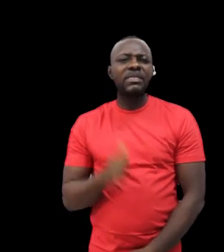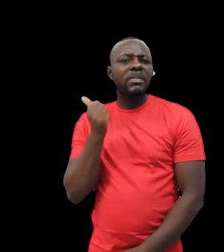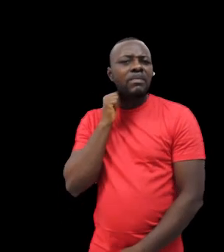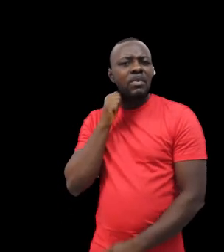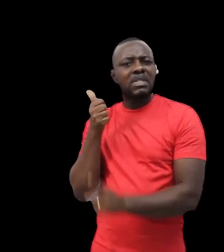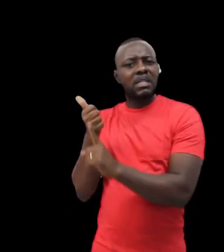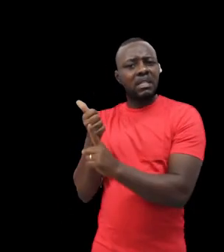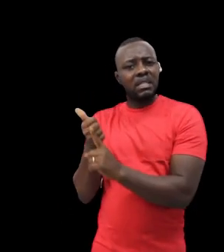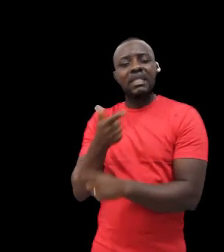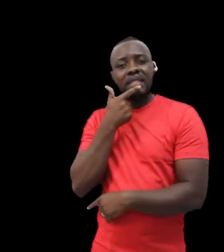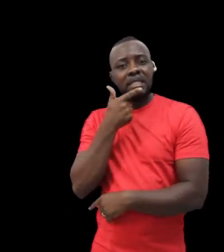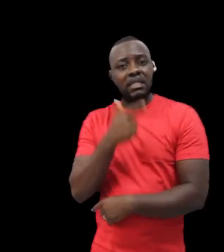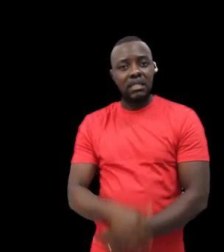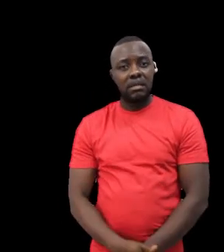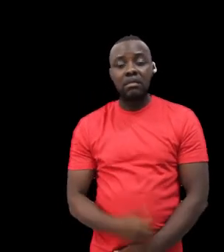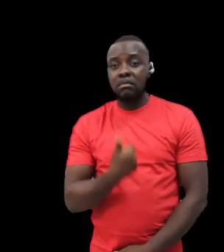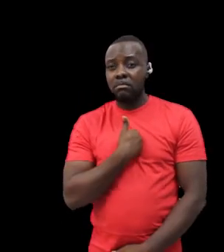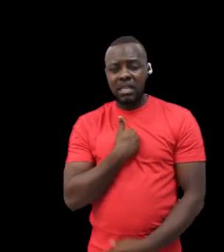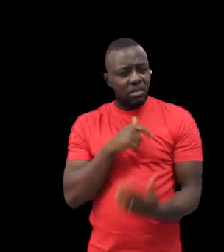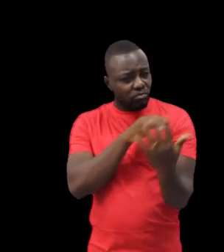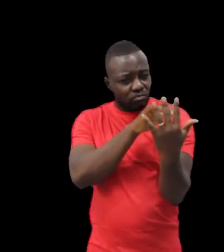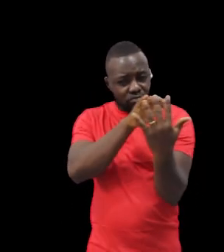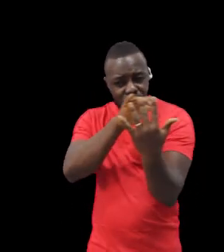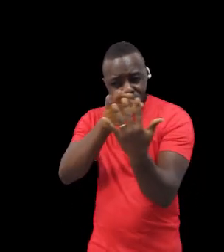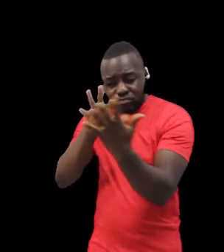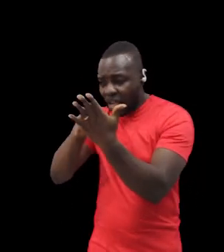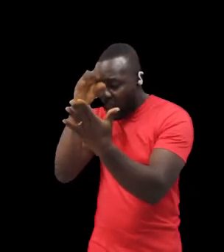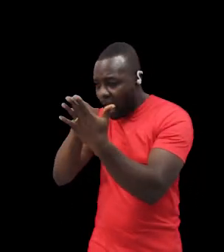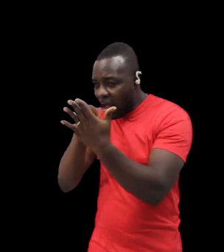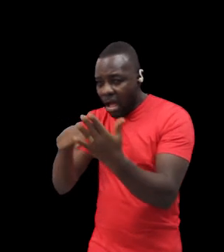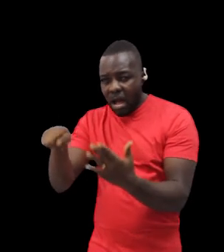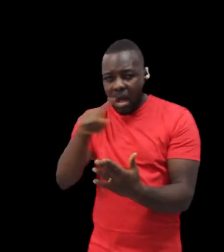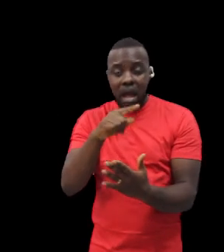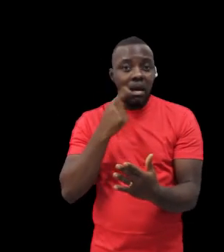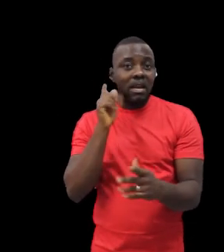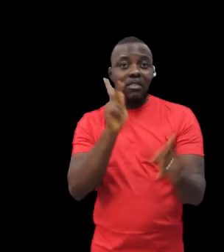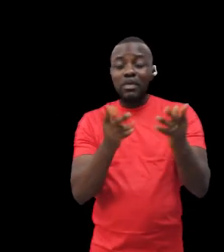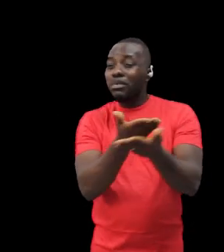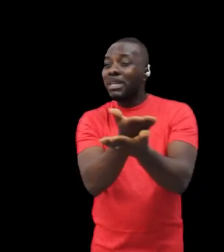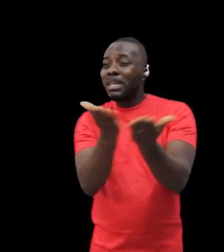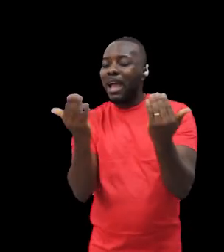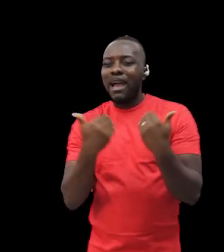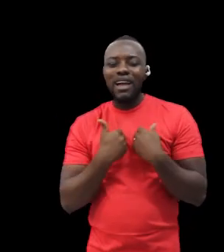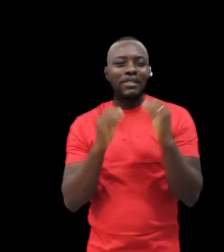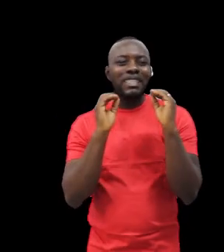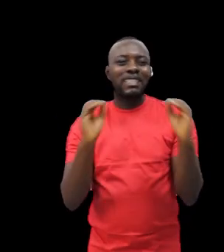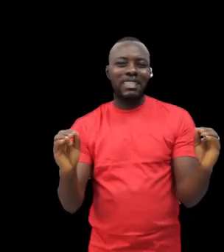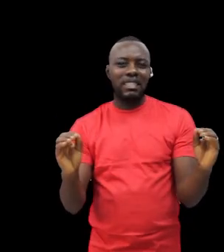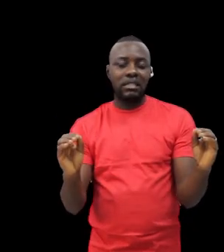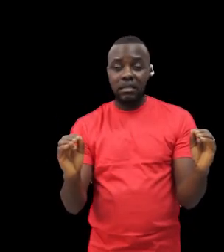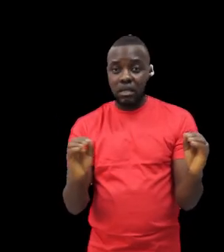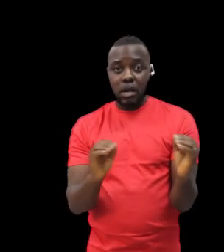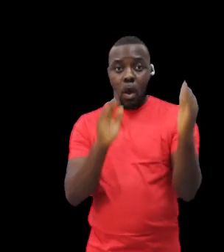On July 11, 1957, Foster observed that, as far as I have been able to learn, there are no such provision for the